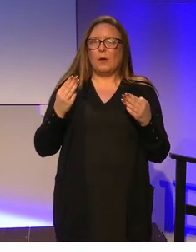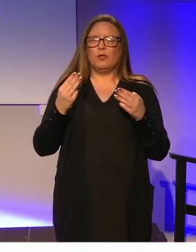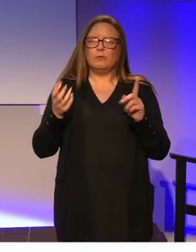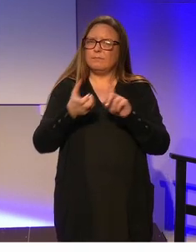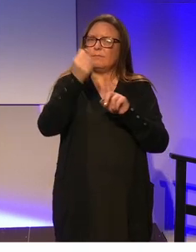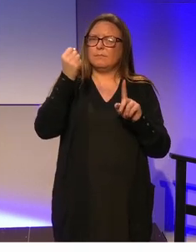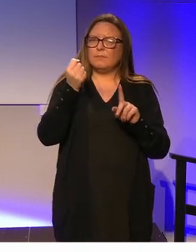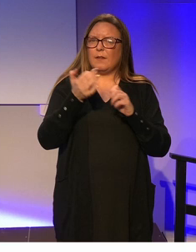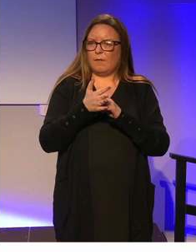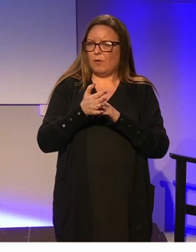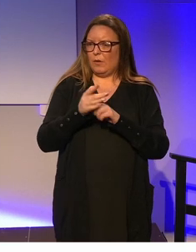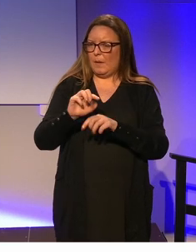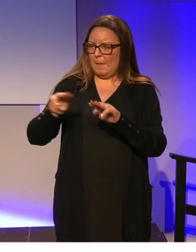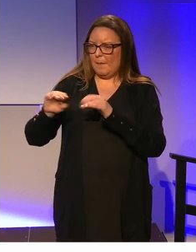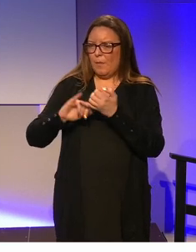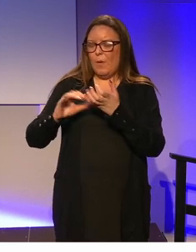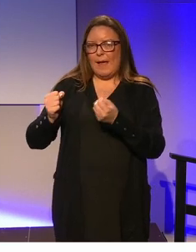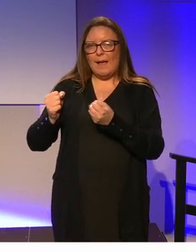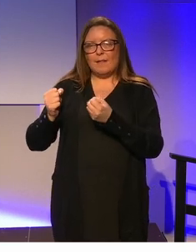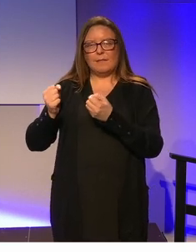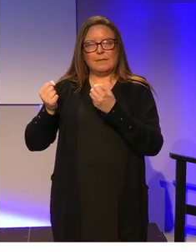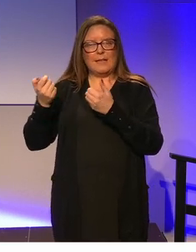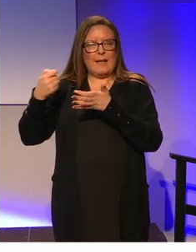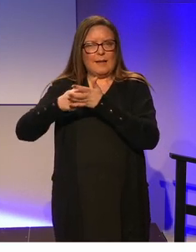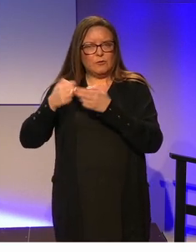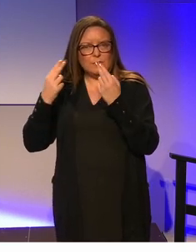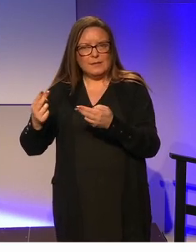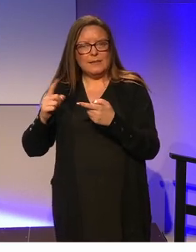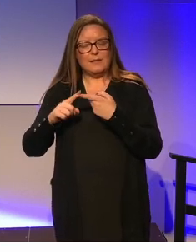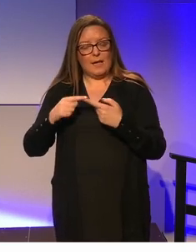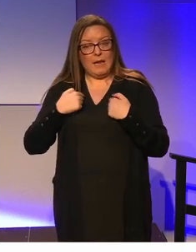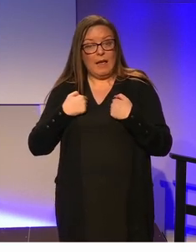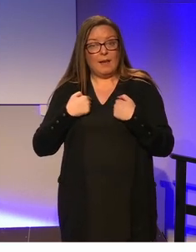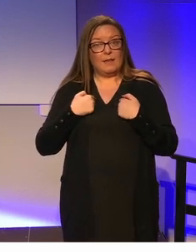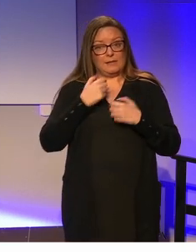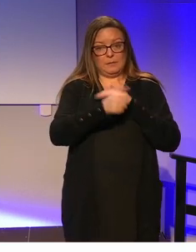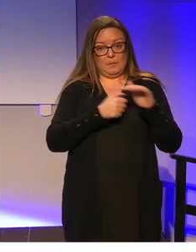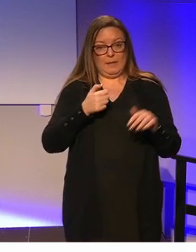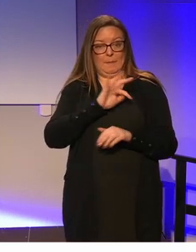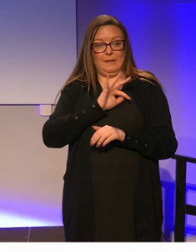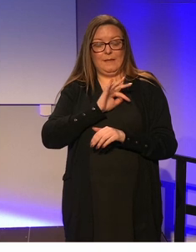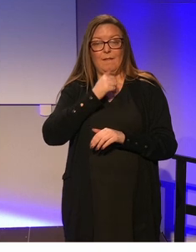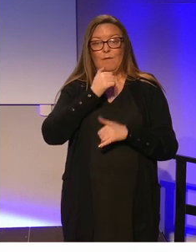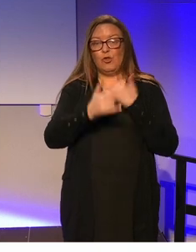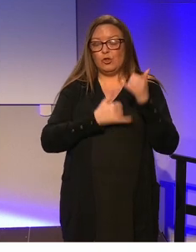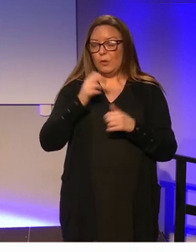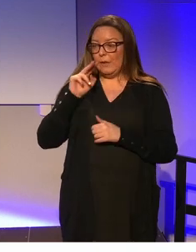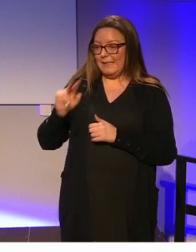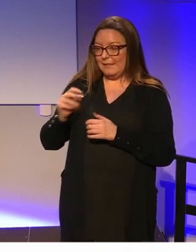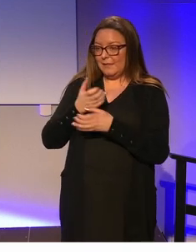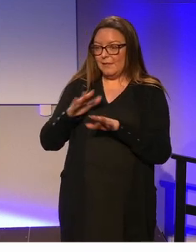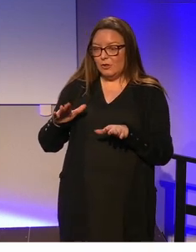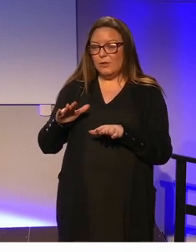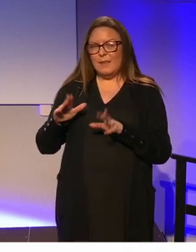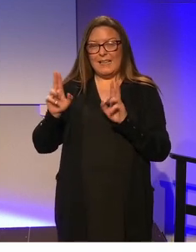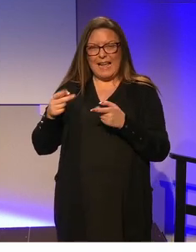needs. It is about giving them the encouragement and the shove on. And that's like what I had in my first year. You know, when I see people with additional needs, if they put